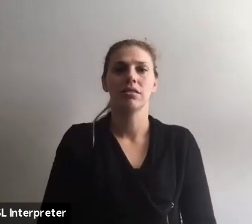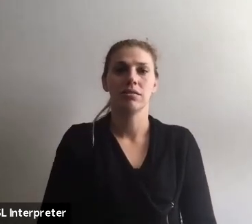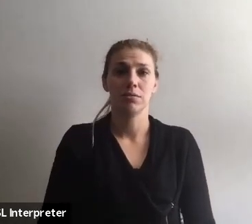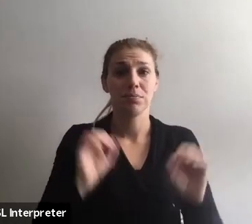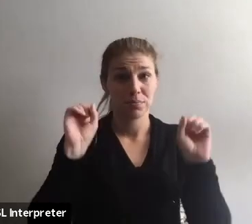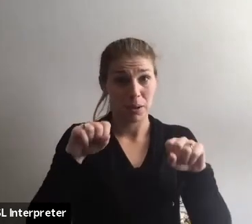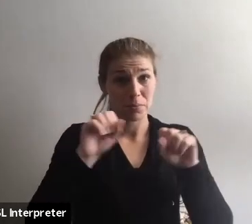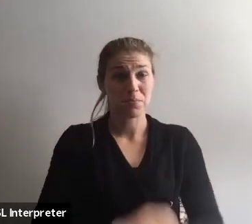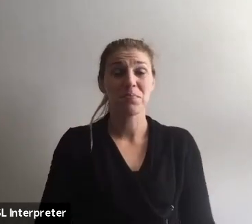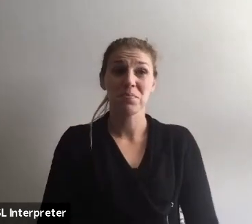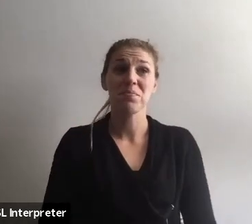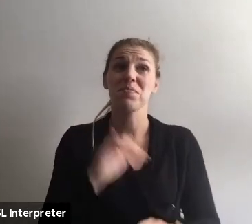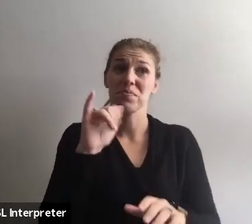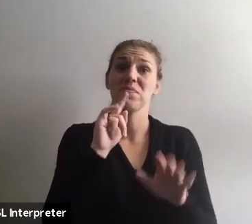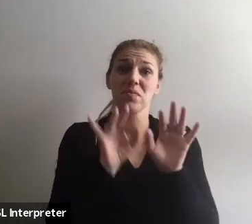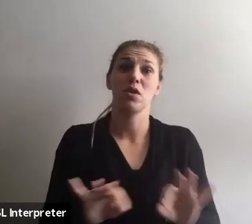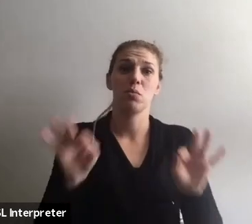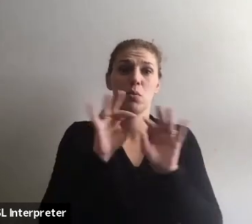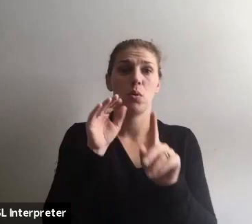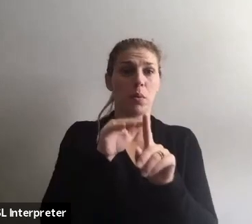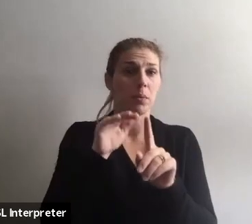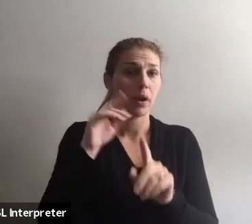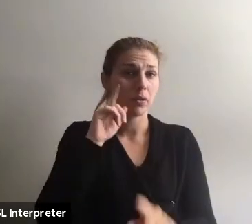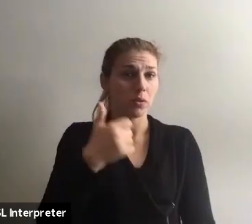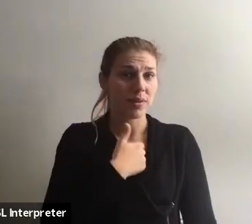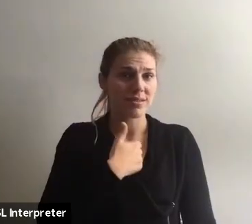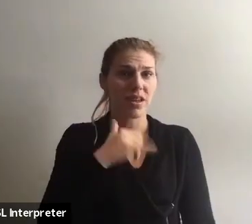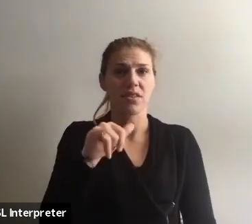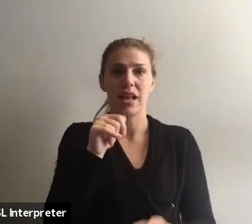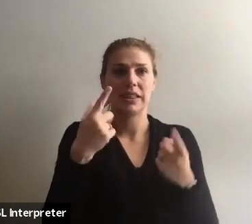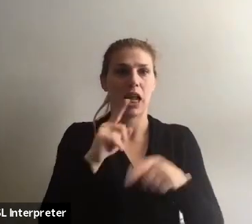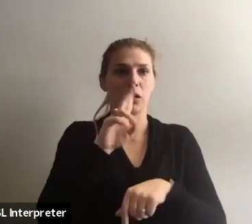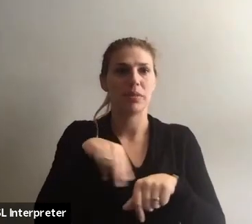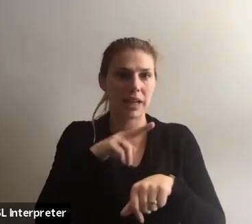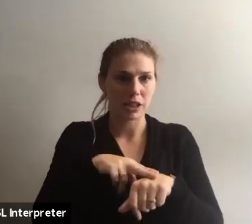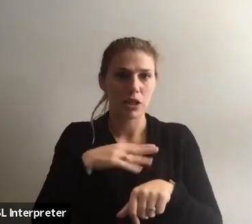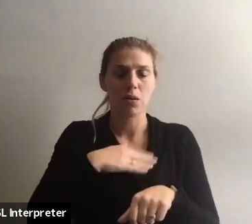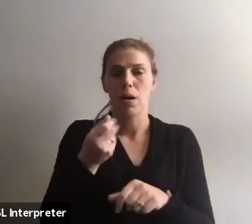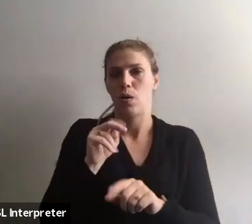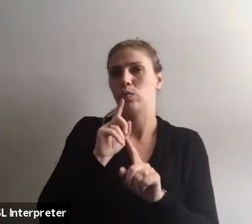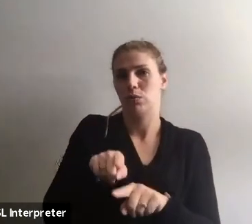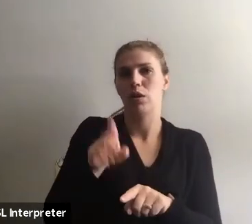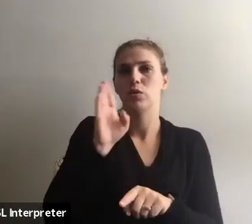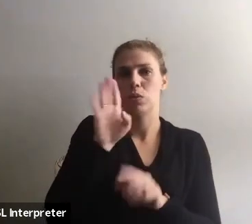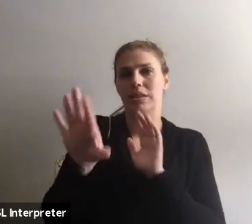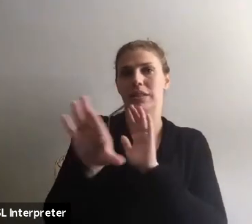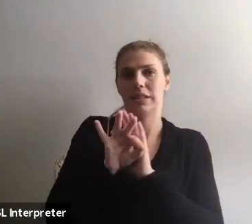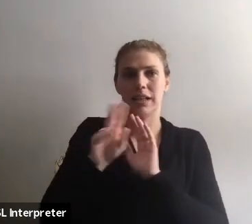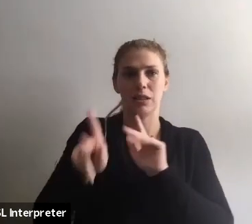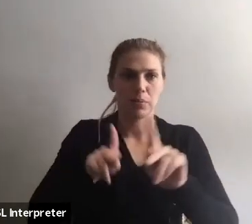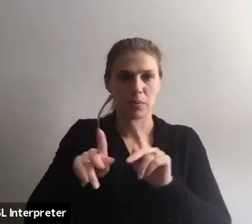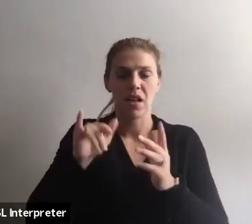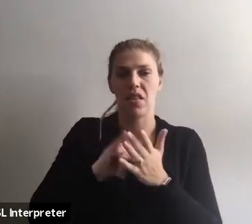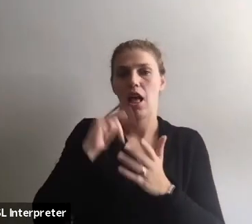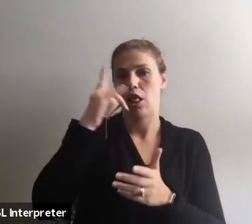yeah, that was an important reminder for myself that this wasn't going to happen naturally. My own response was going to select people that